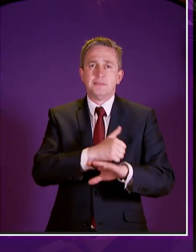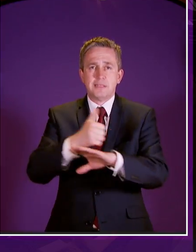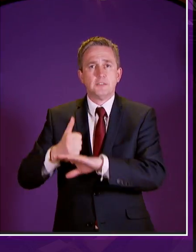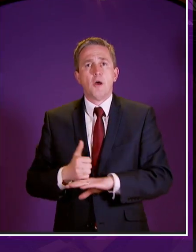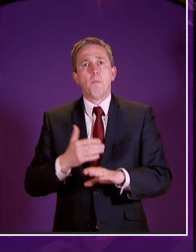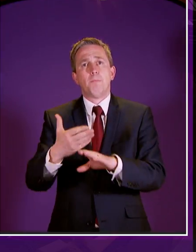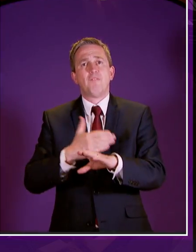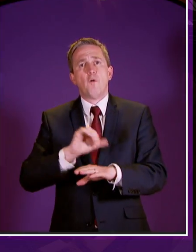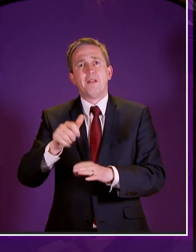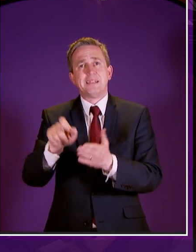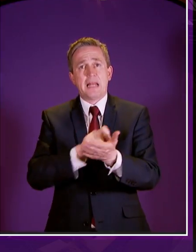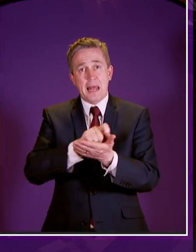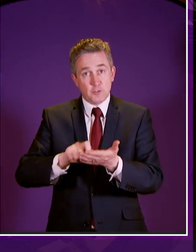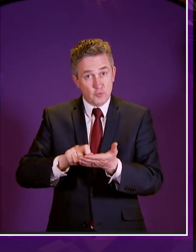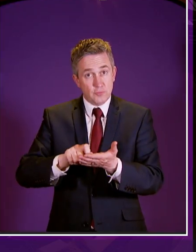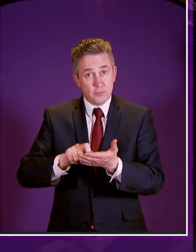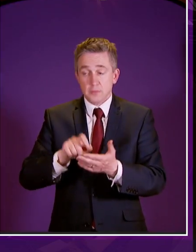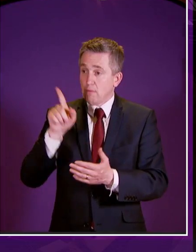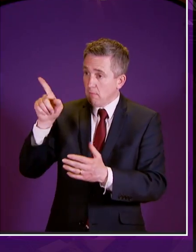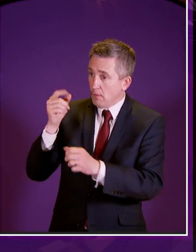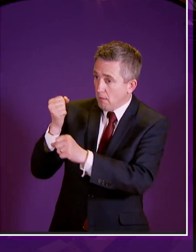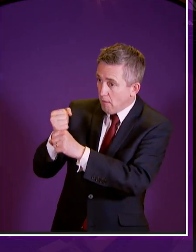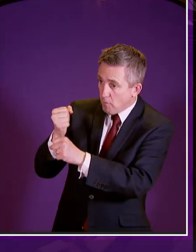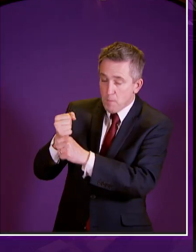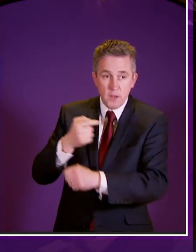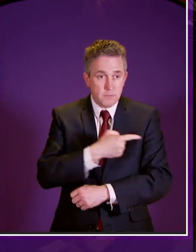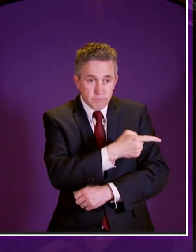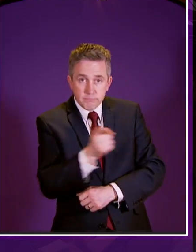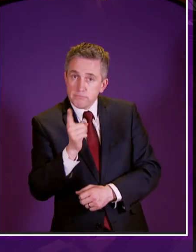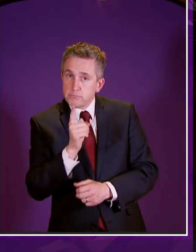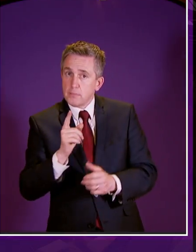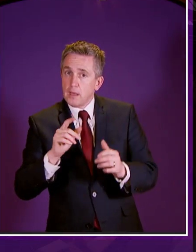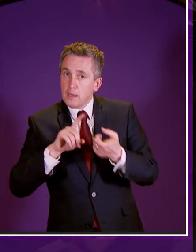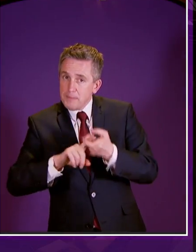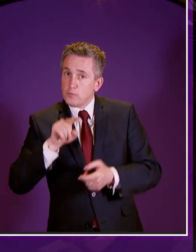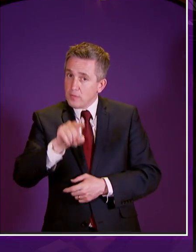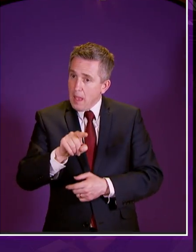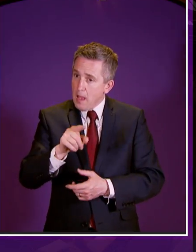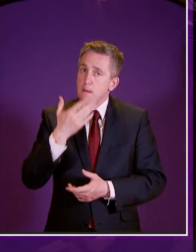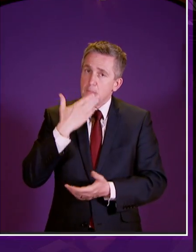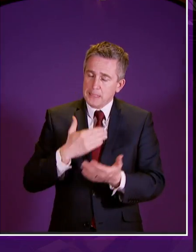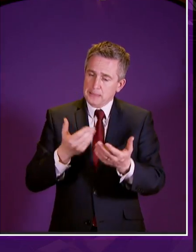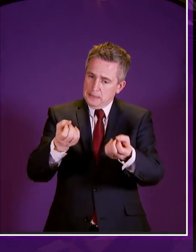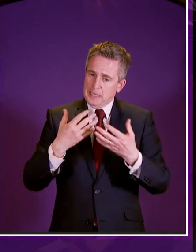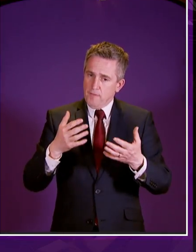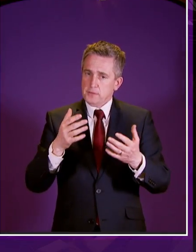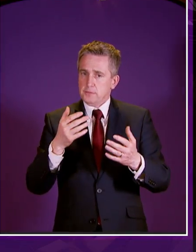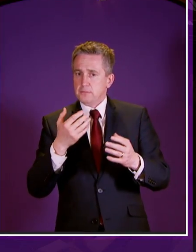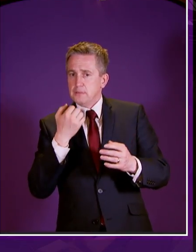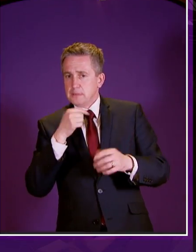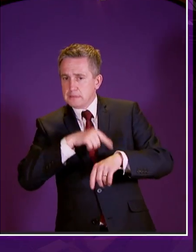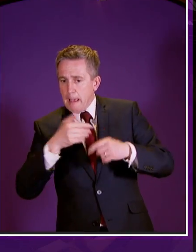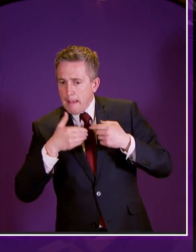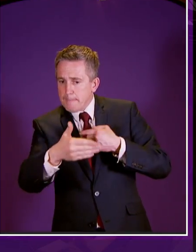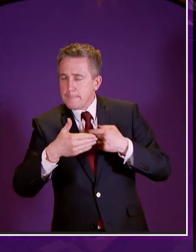if she is and if the government is will they give us some kind of outline as to when the different